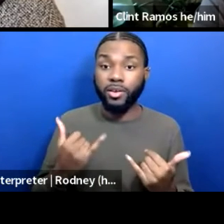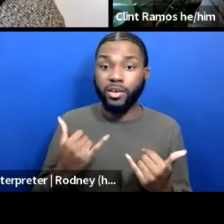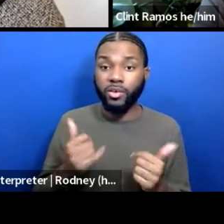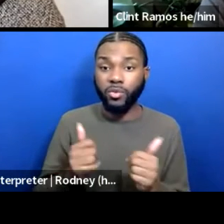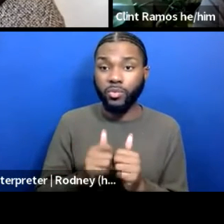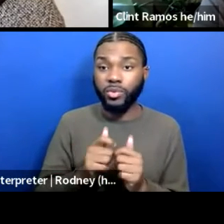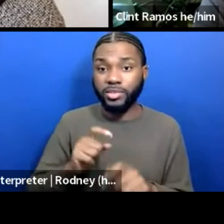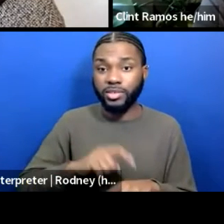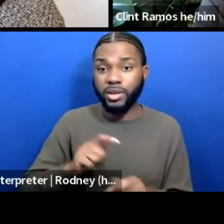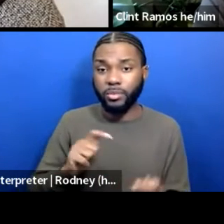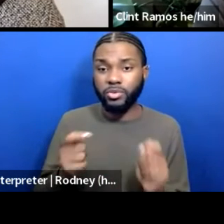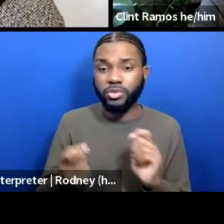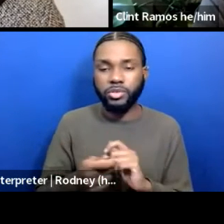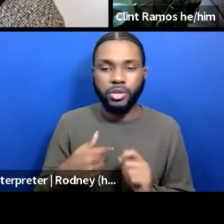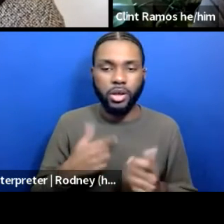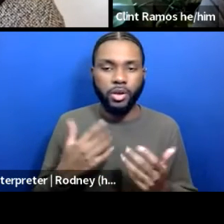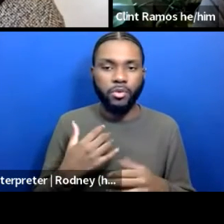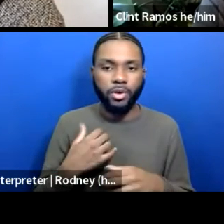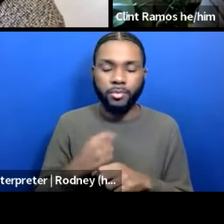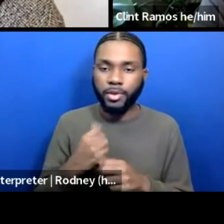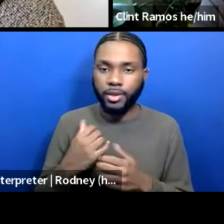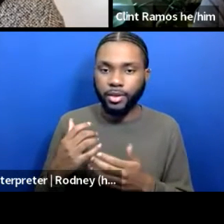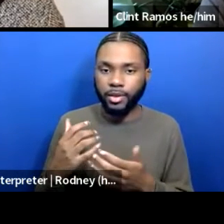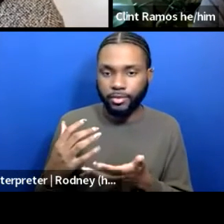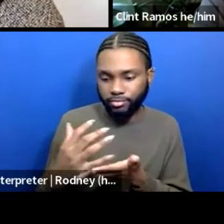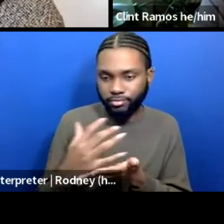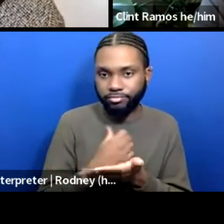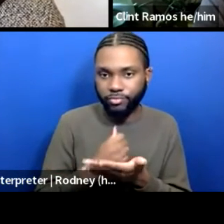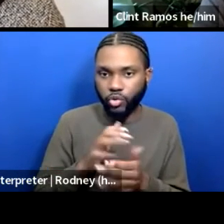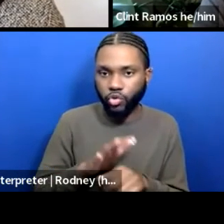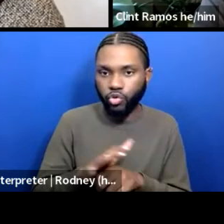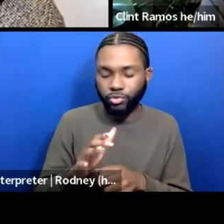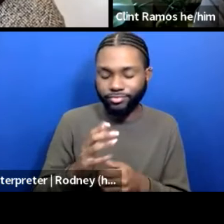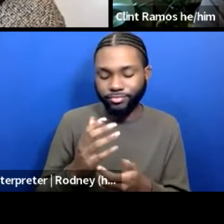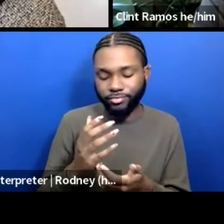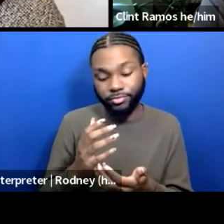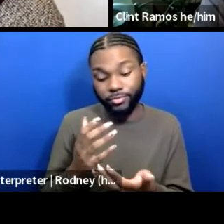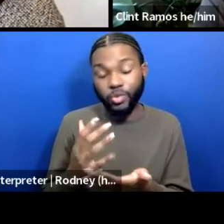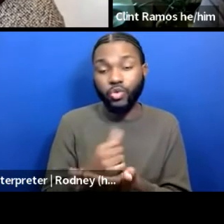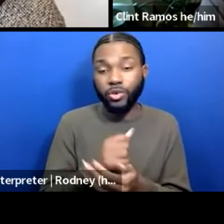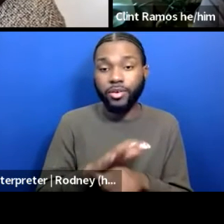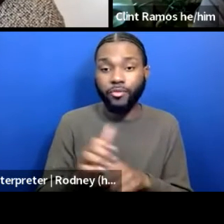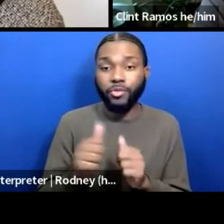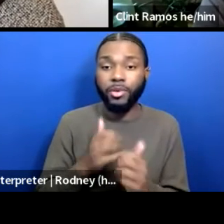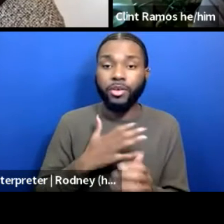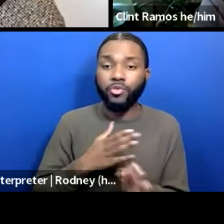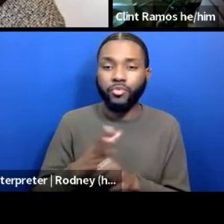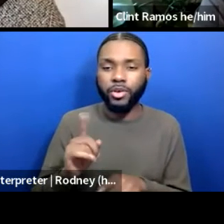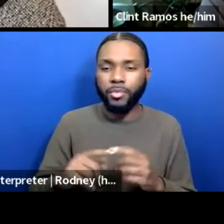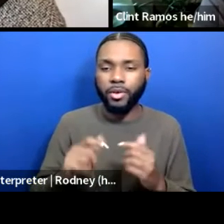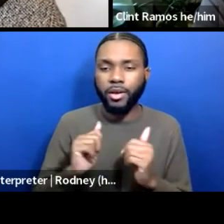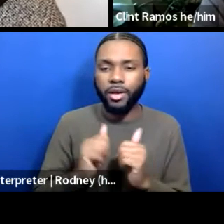this time of change, I want to make a living and grow my career, but how? What is the offering that we can make to these folks?